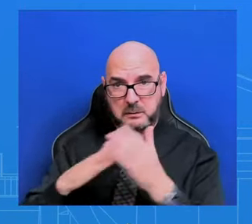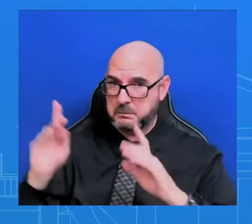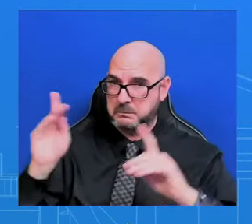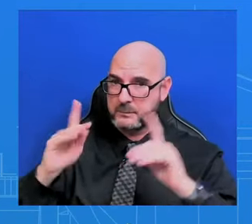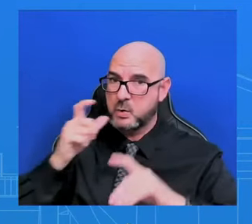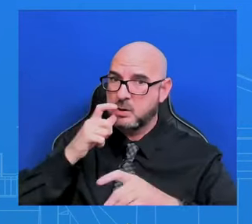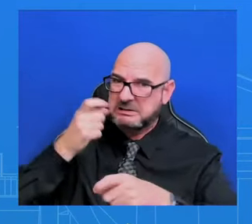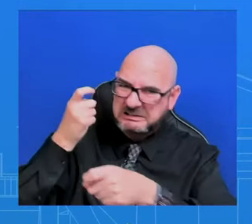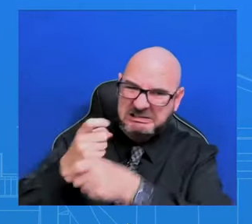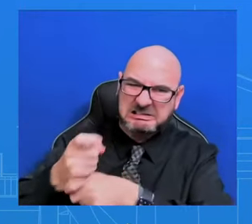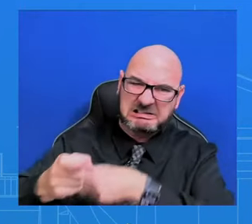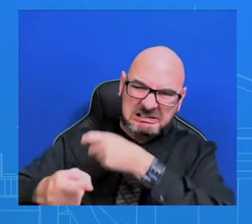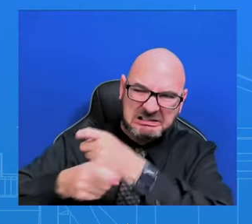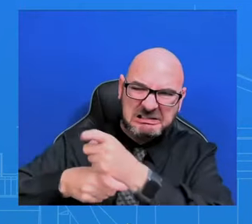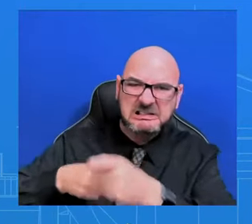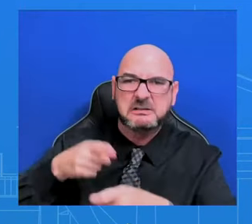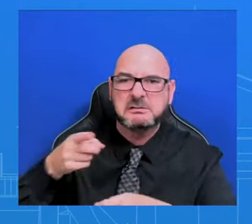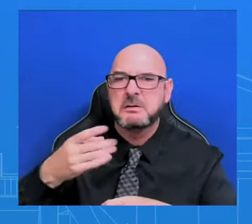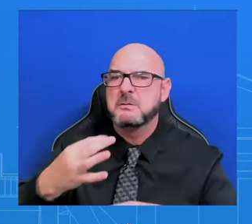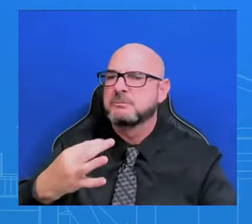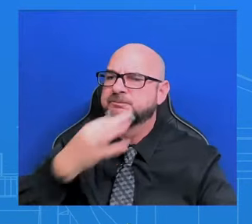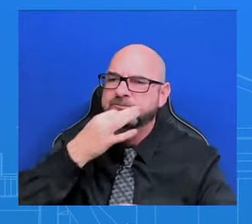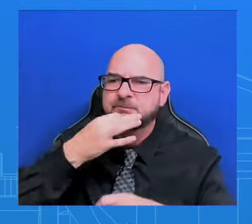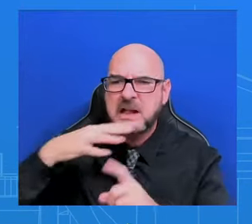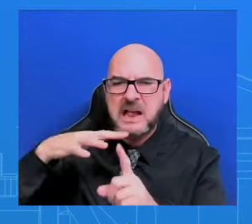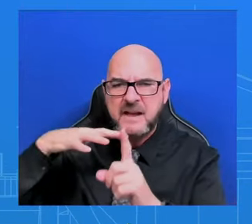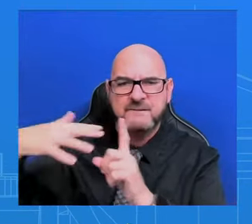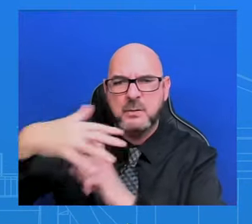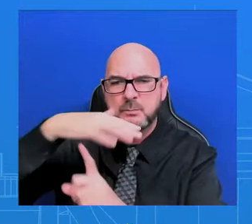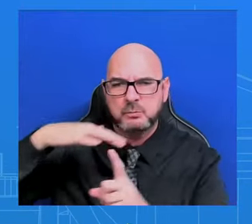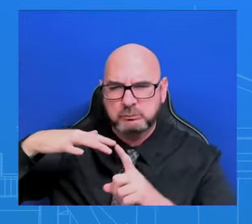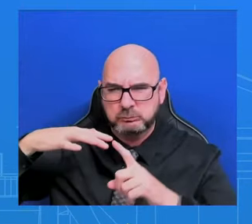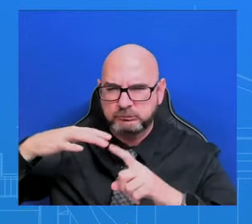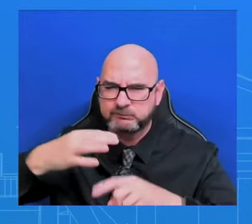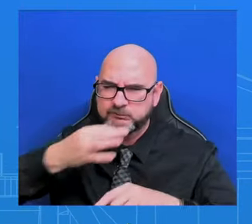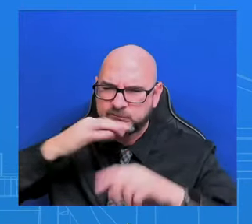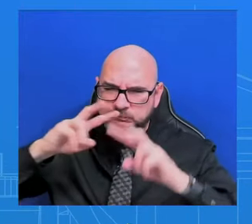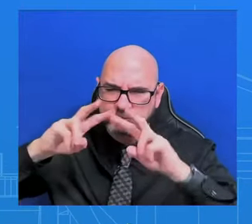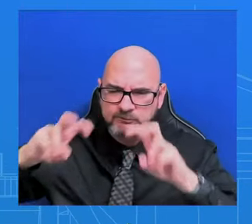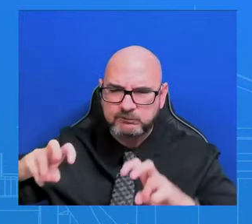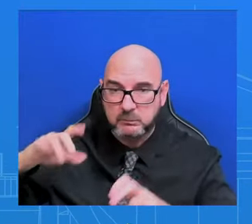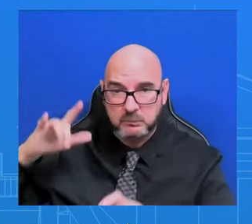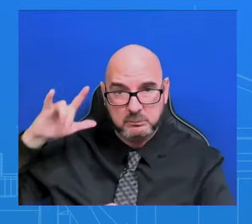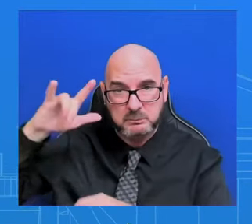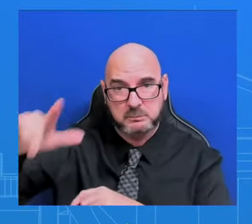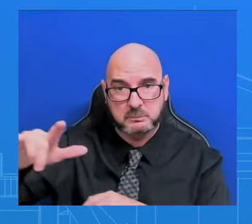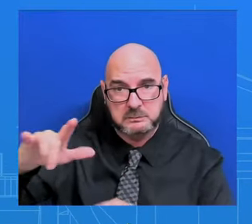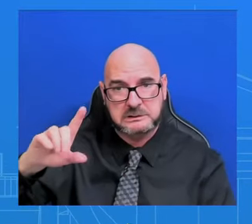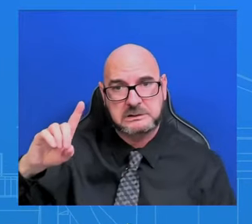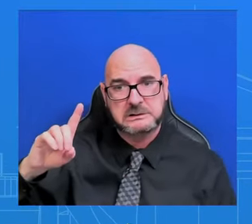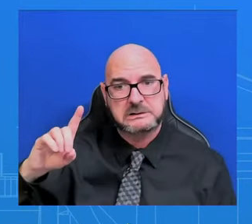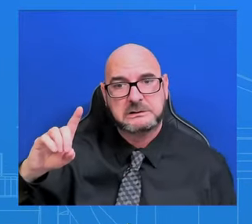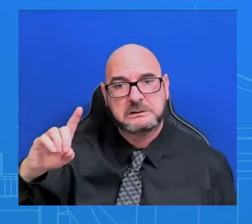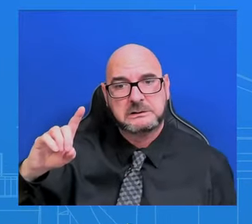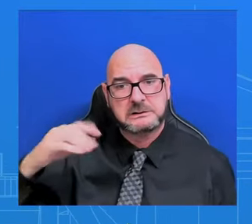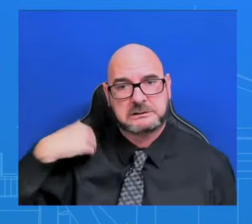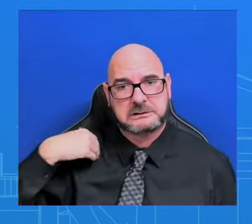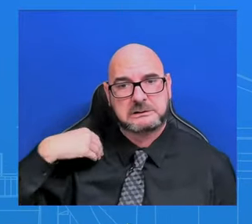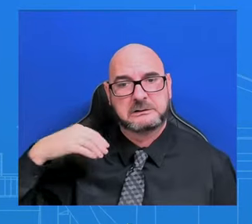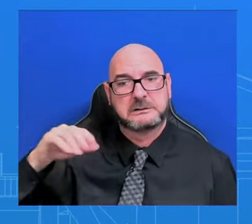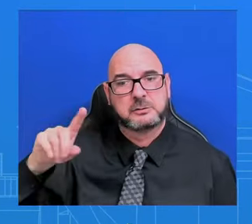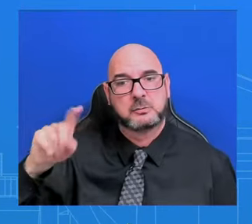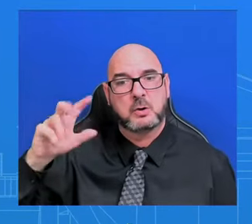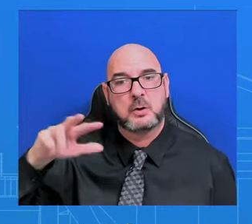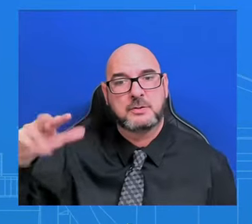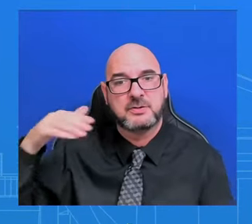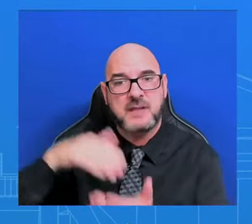days U.S. supply flights to Israel contributed to 133,000 metric tons of CO2 emissions. That's a lot,